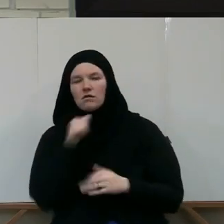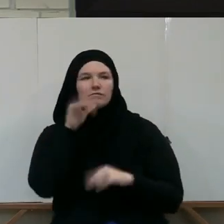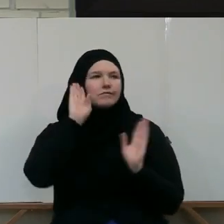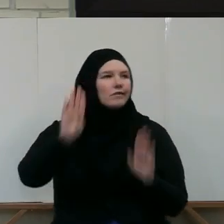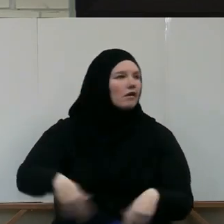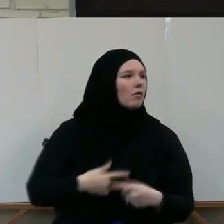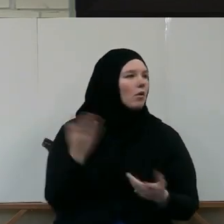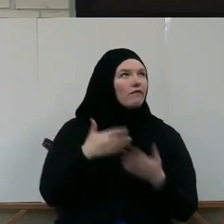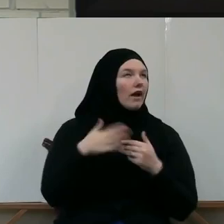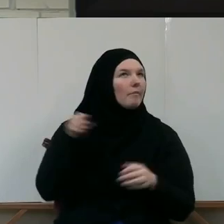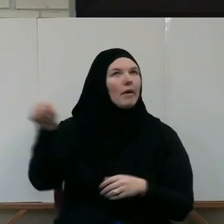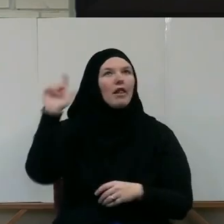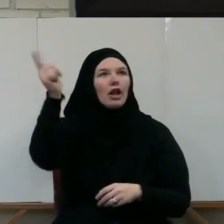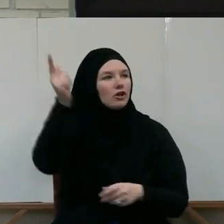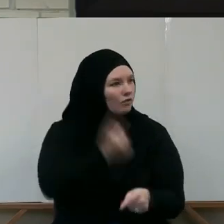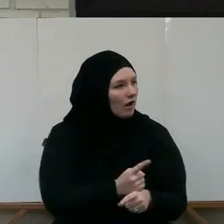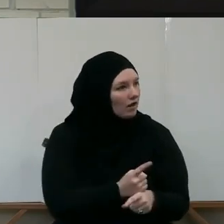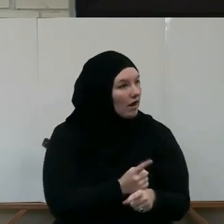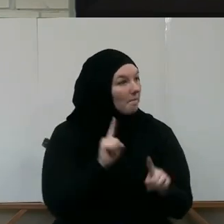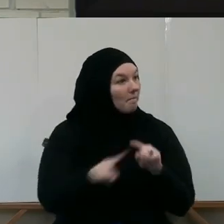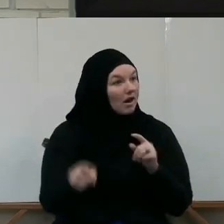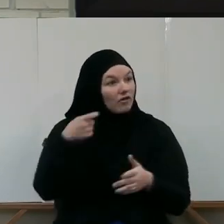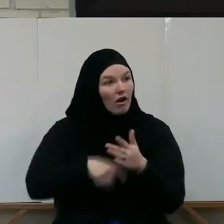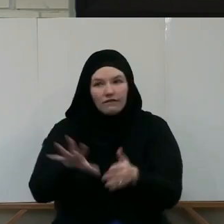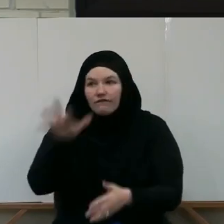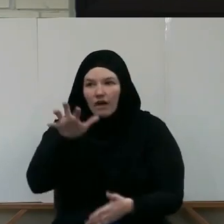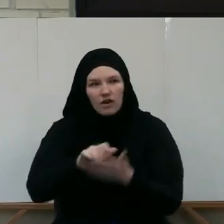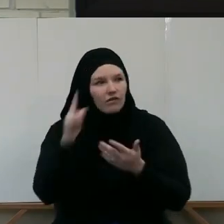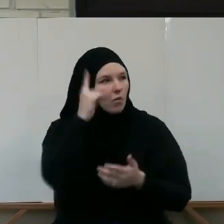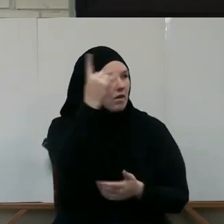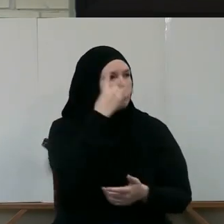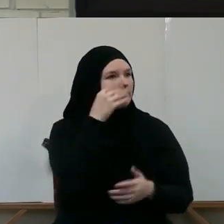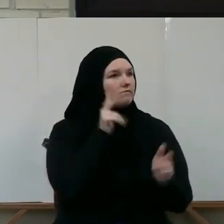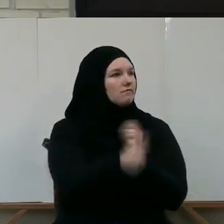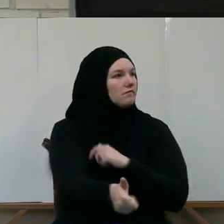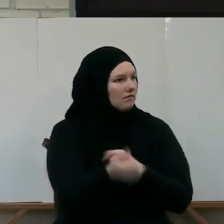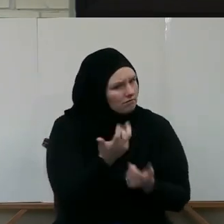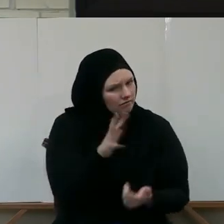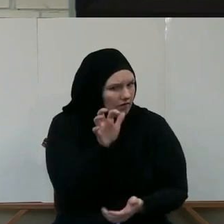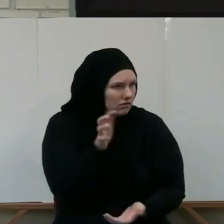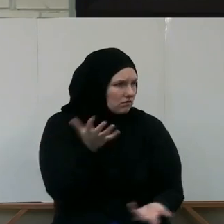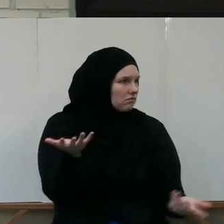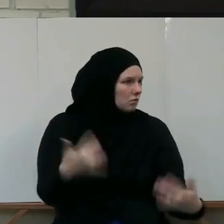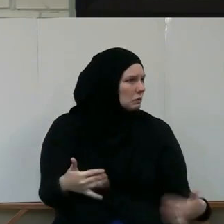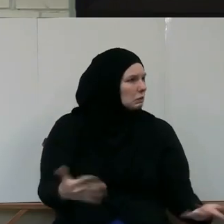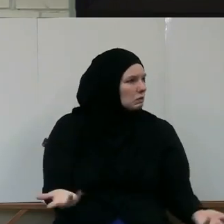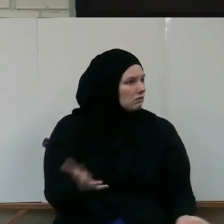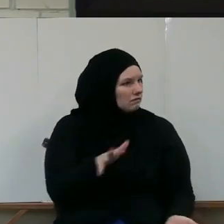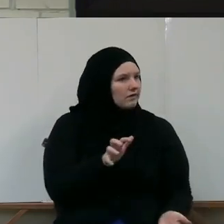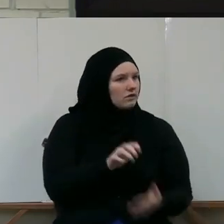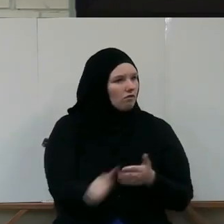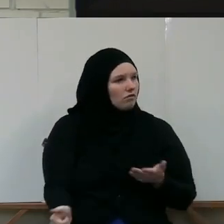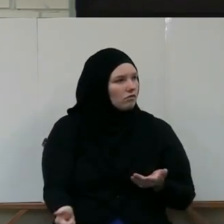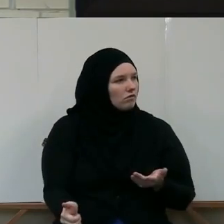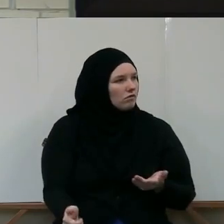pay much attention Right? But if it is $500 That's quite Some money Right? So